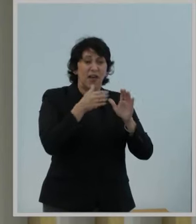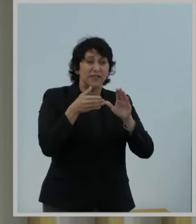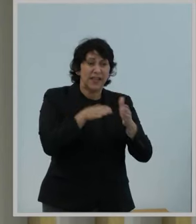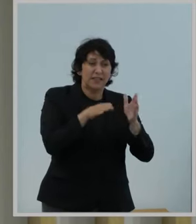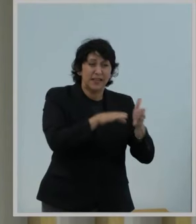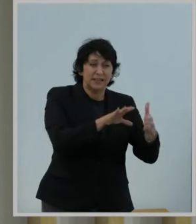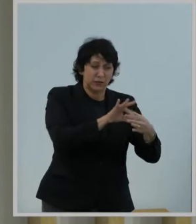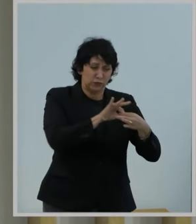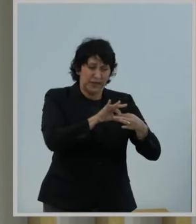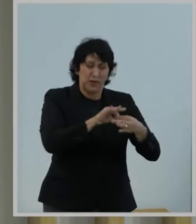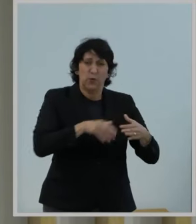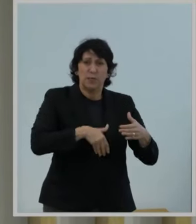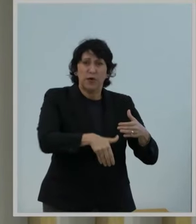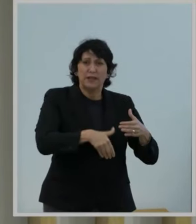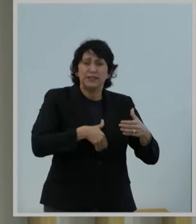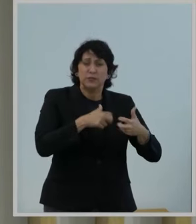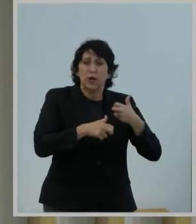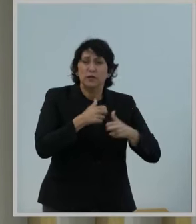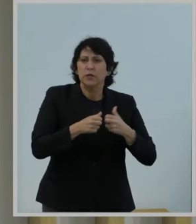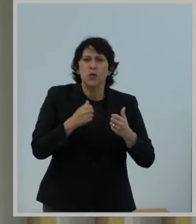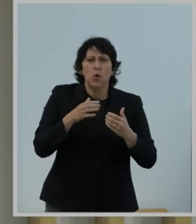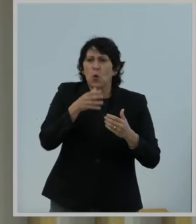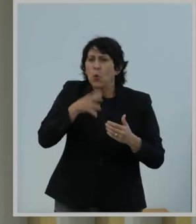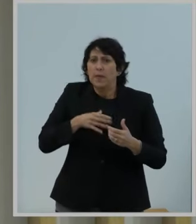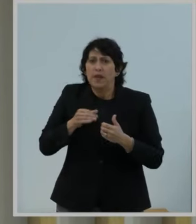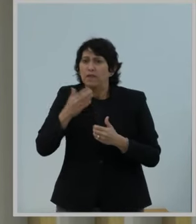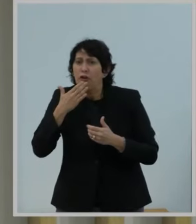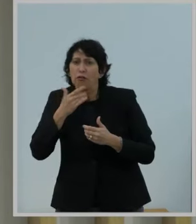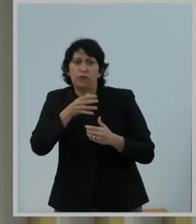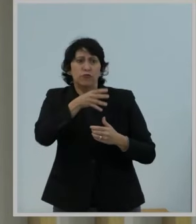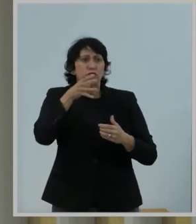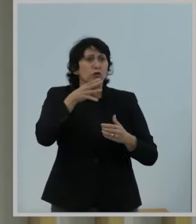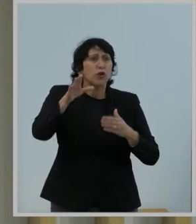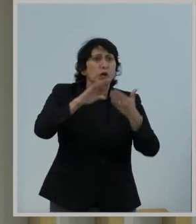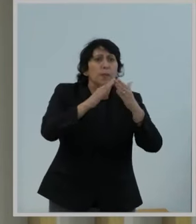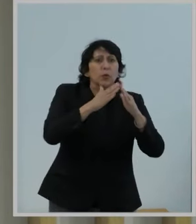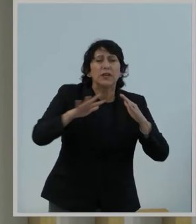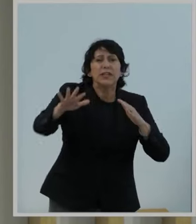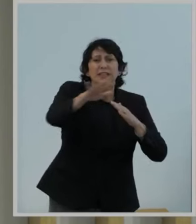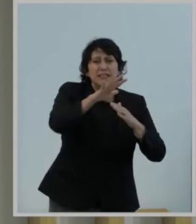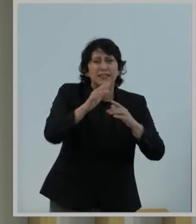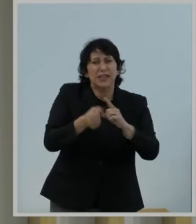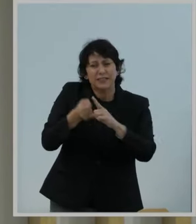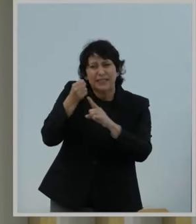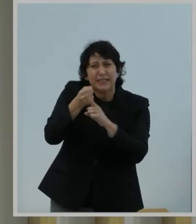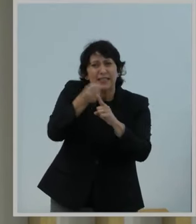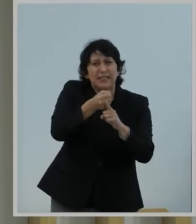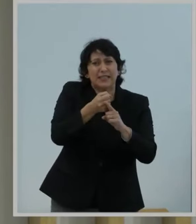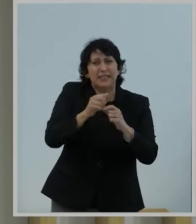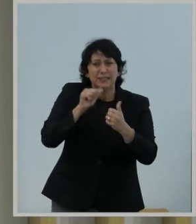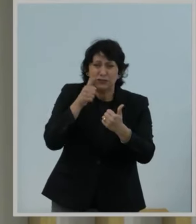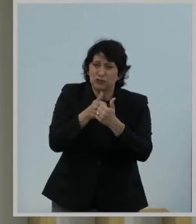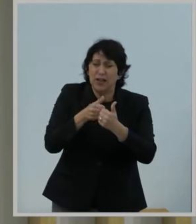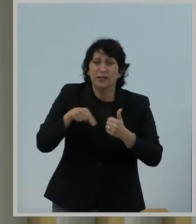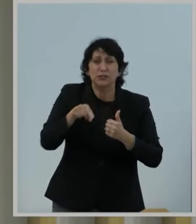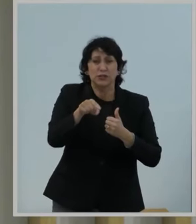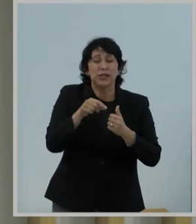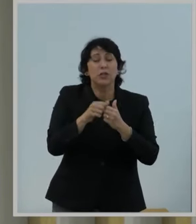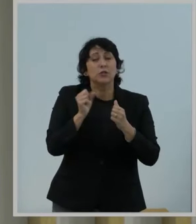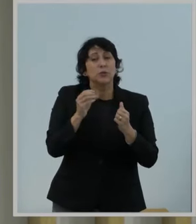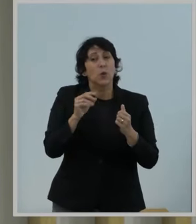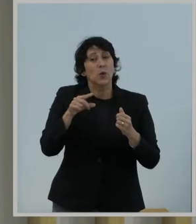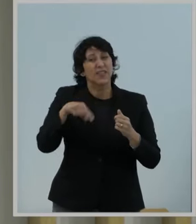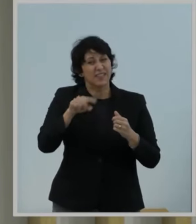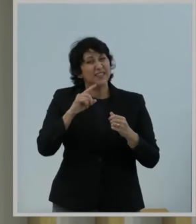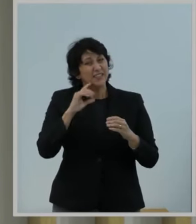pregnancy-related causes strike women of color and those who live in rural communities especially hard. This is a